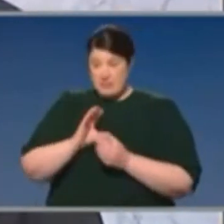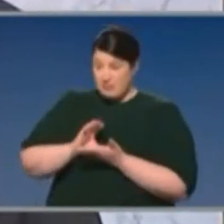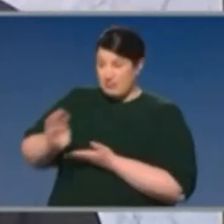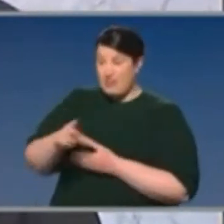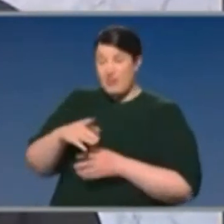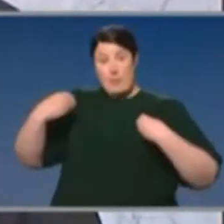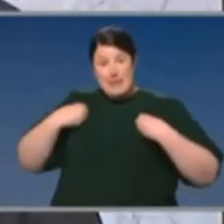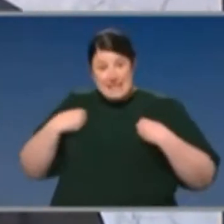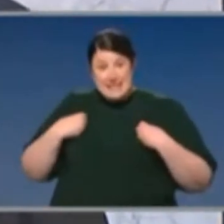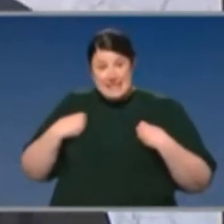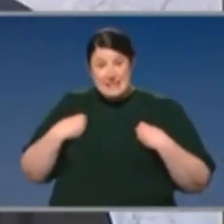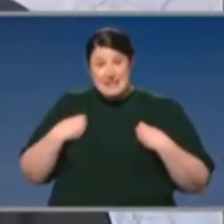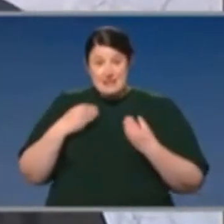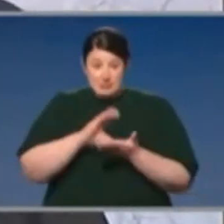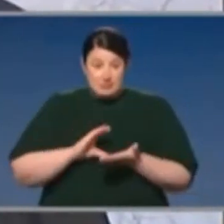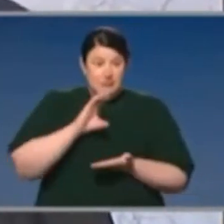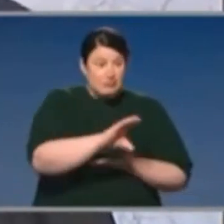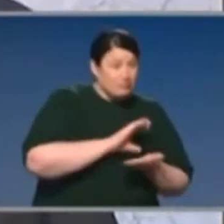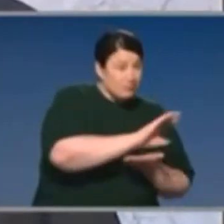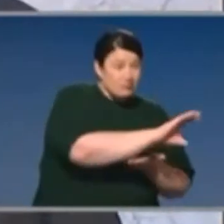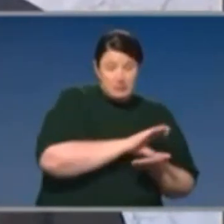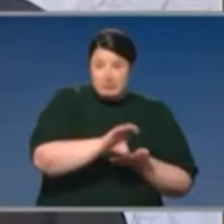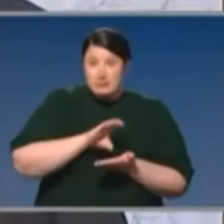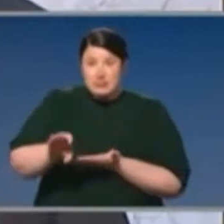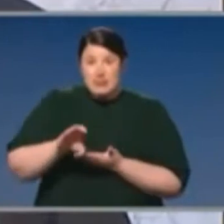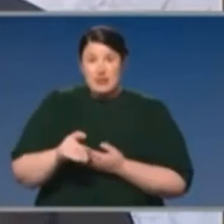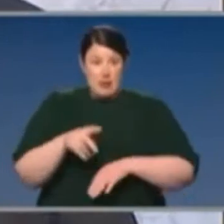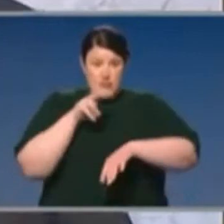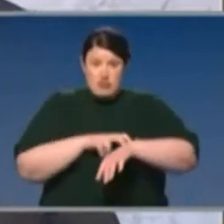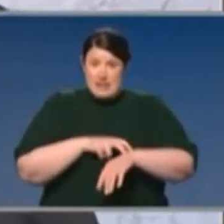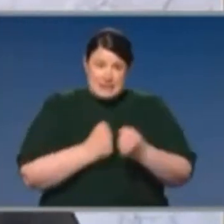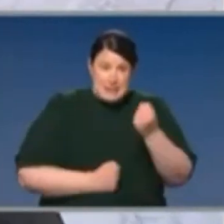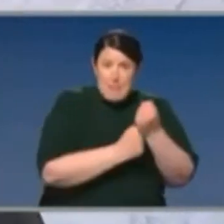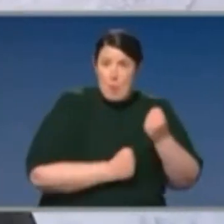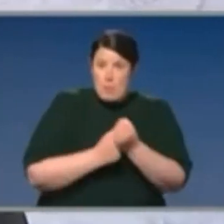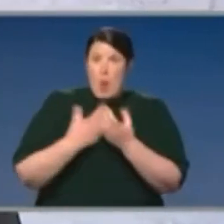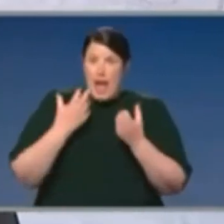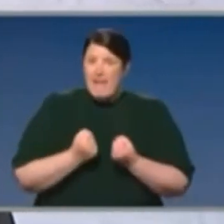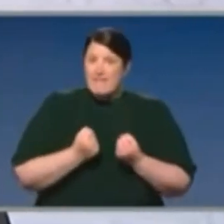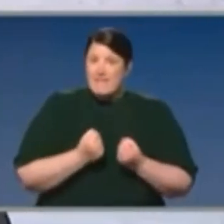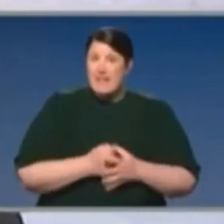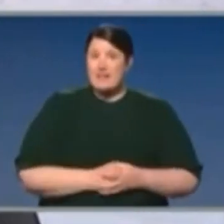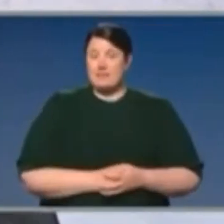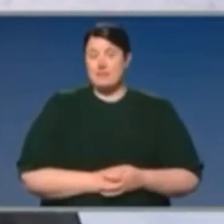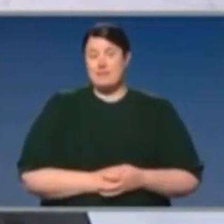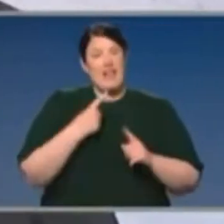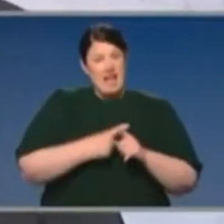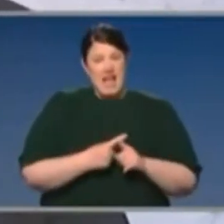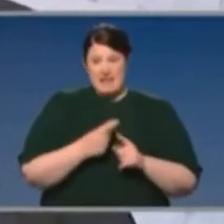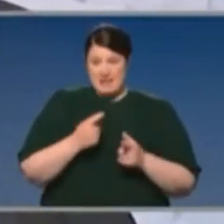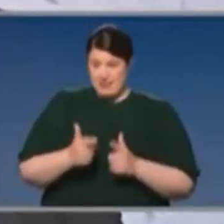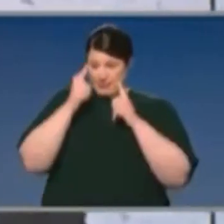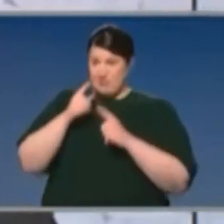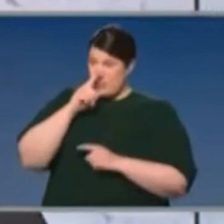some $130 million in payments to support 21,847 apprentices, and some 13,352